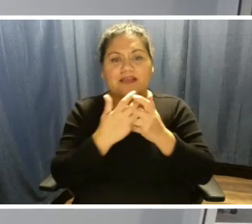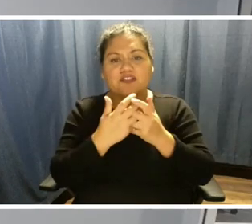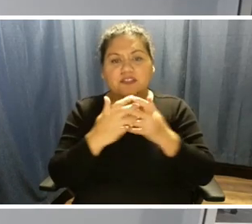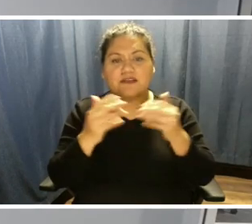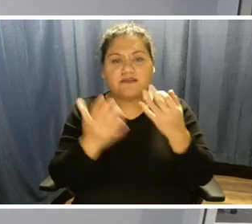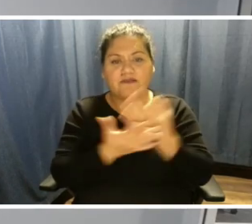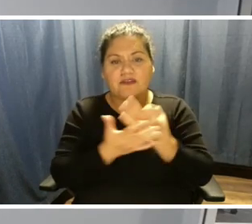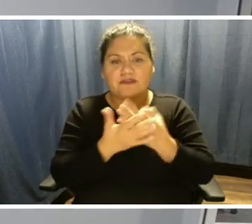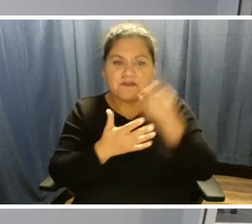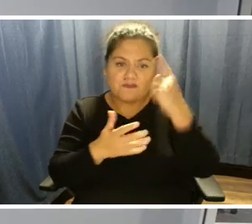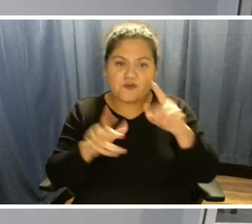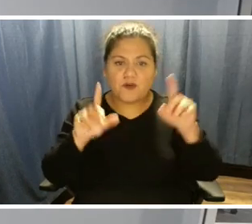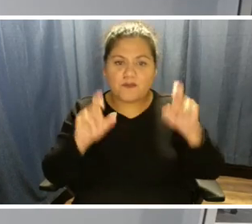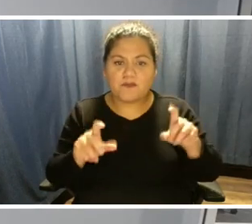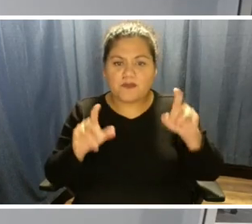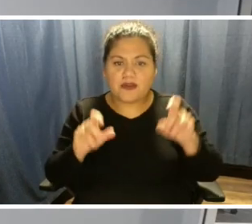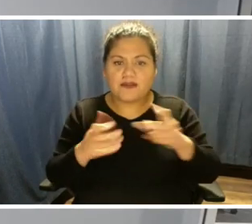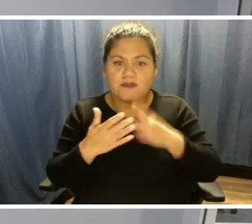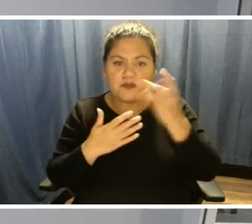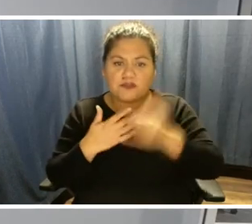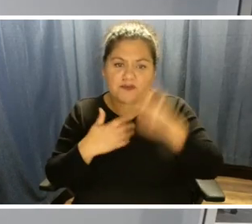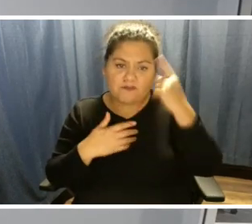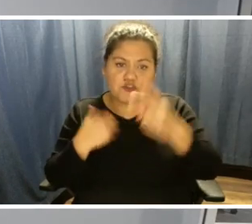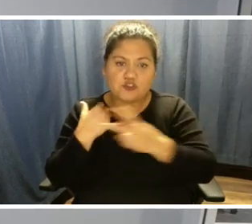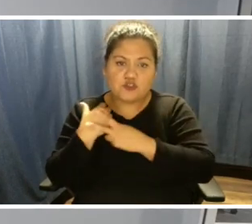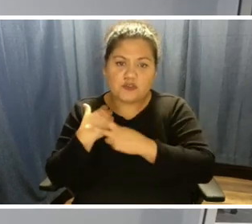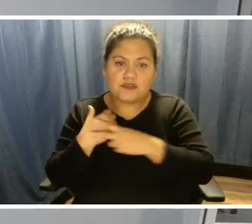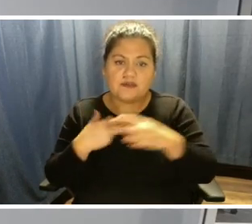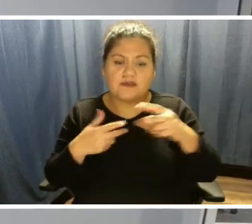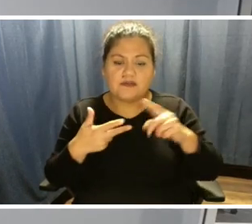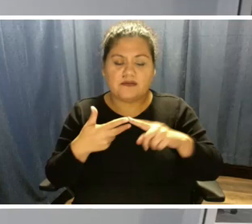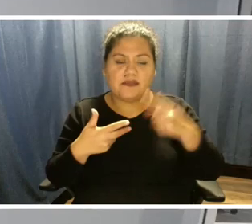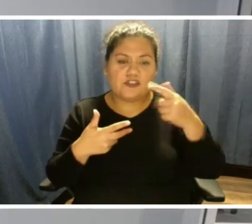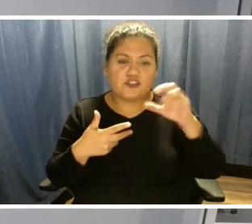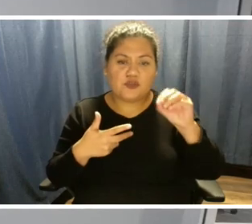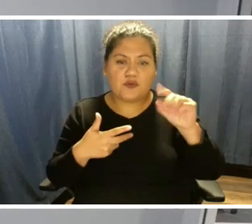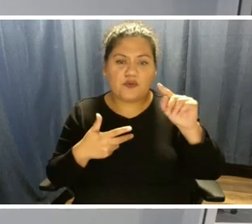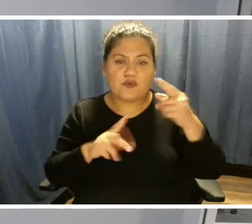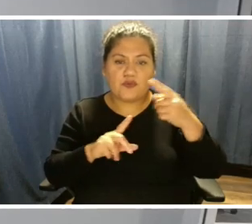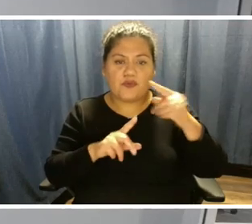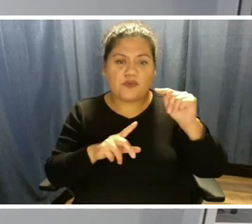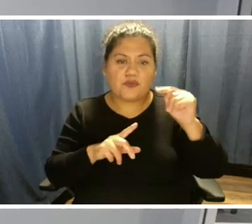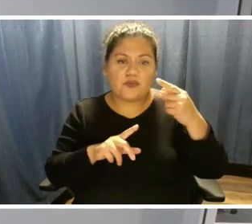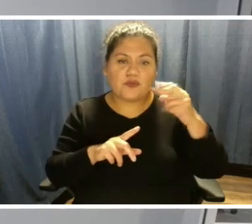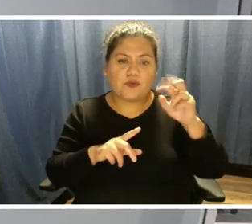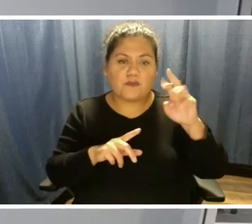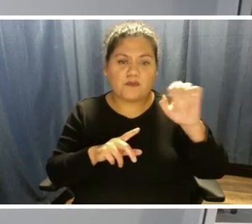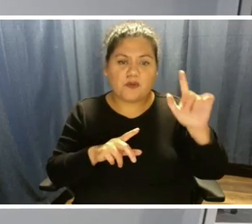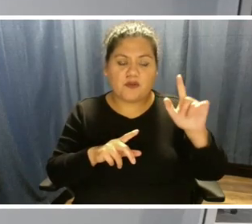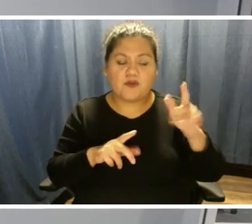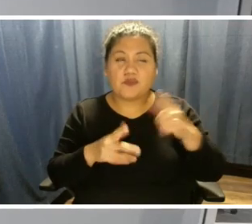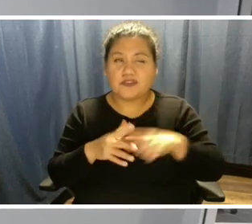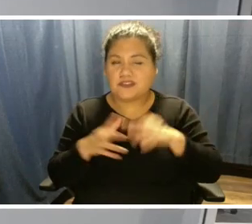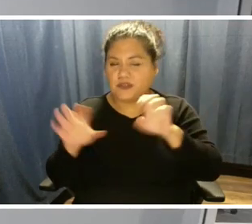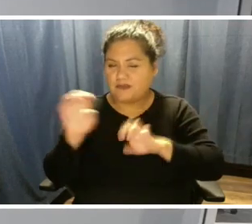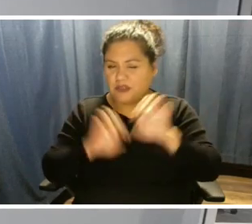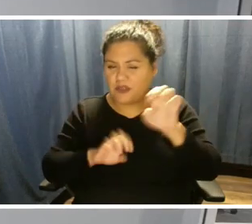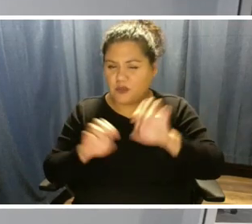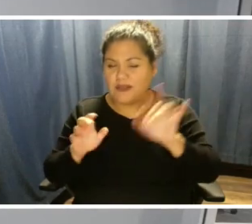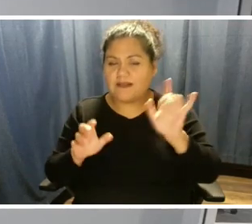pilot projects for storage. Geothermal is out there. It's something we're starting to evaluate now and